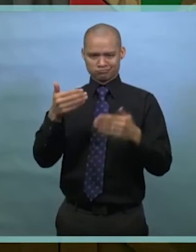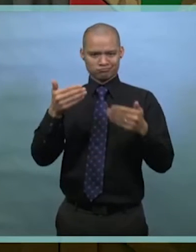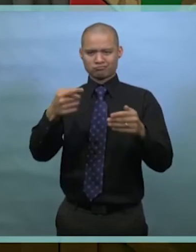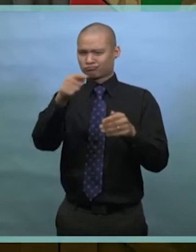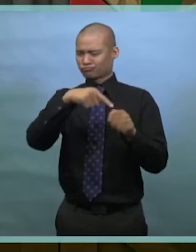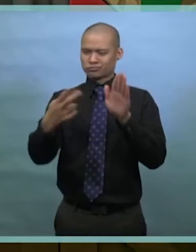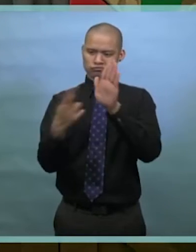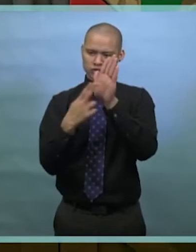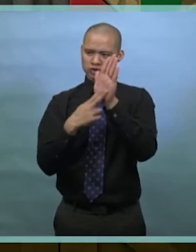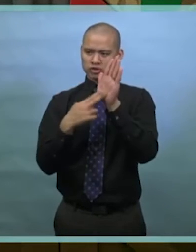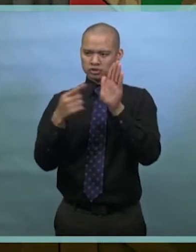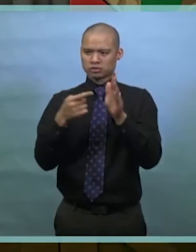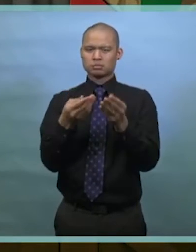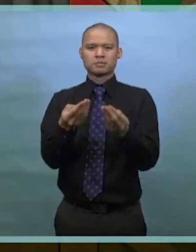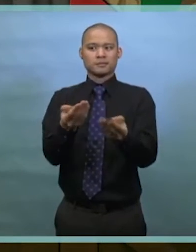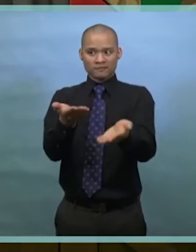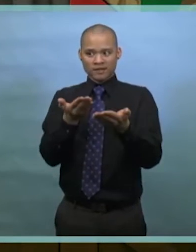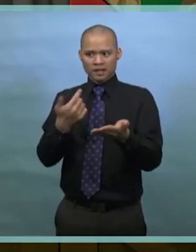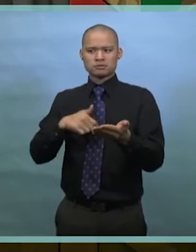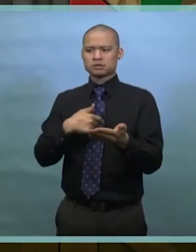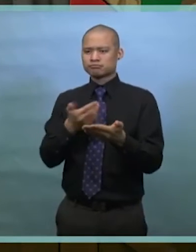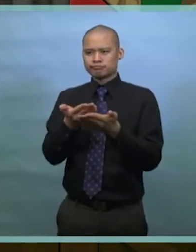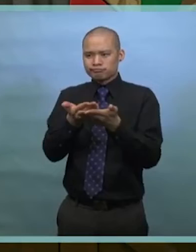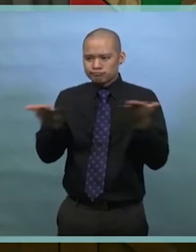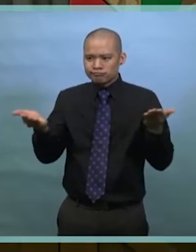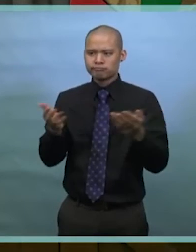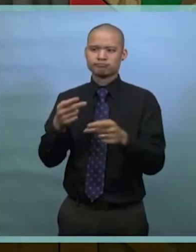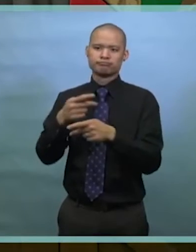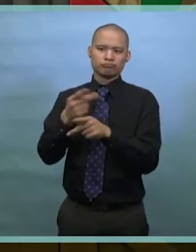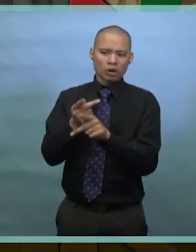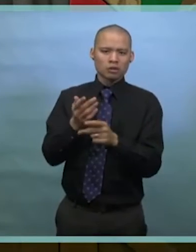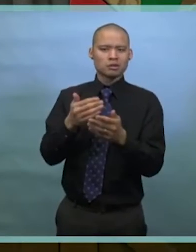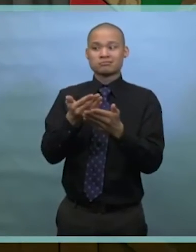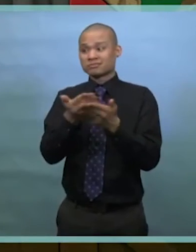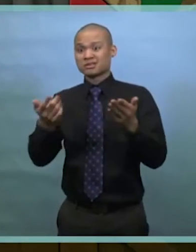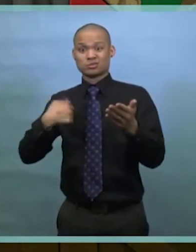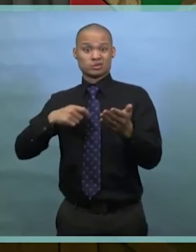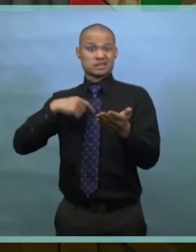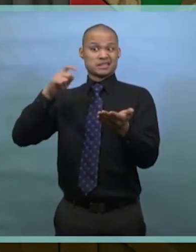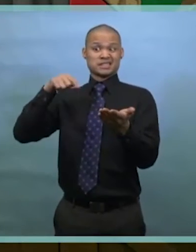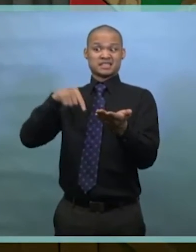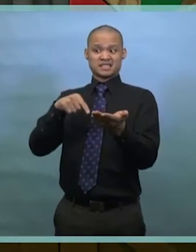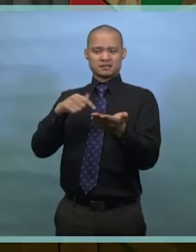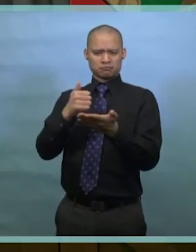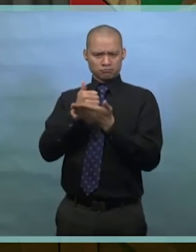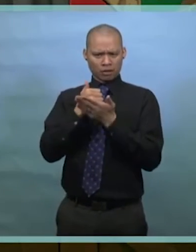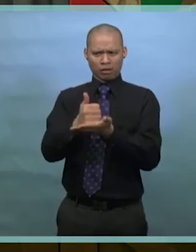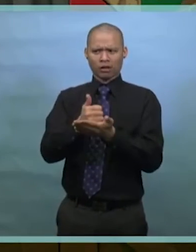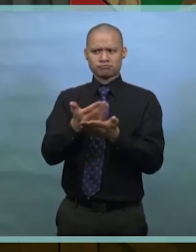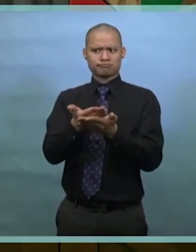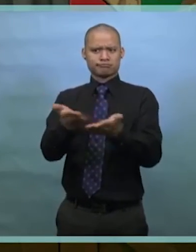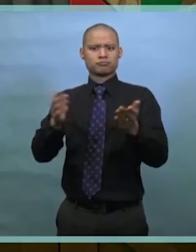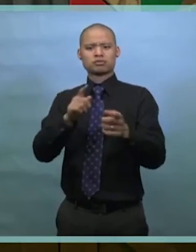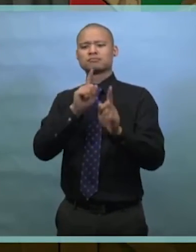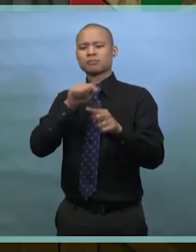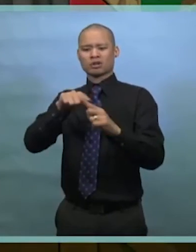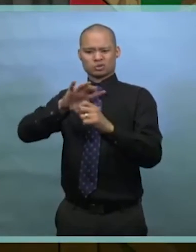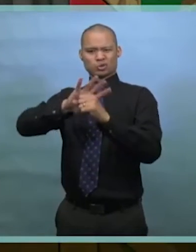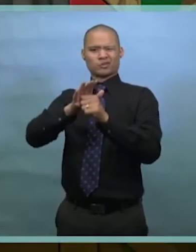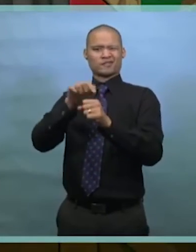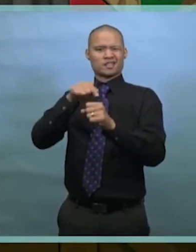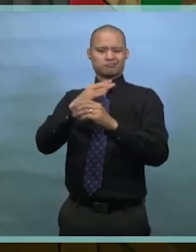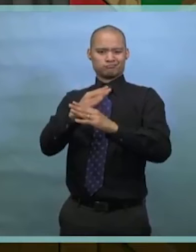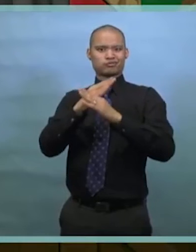goods and services and the materials that we need to respond to COVID-19. So we have this online